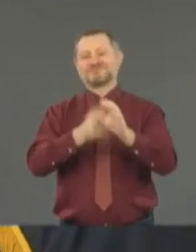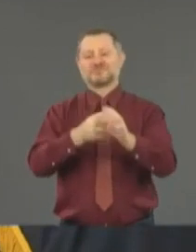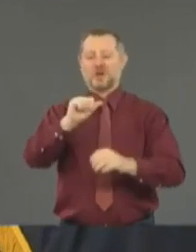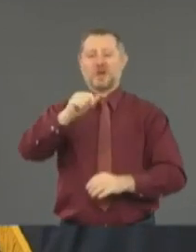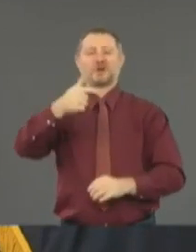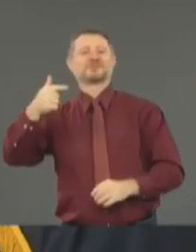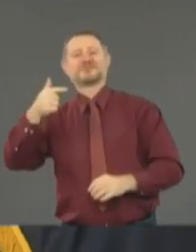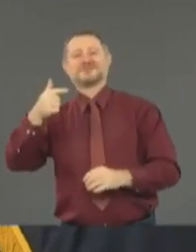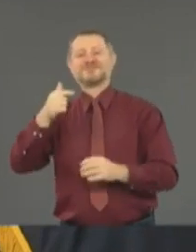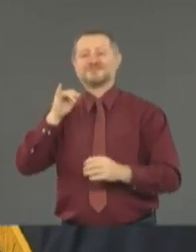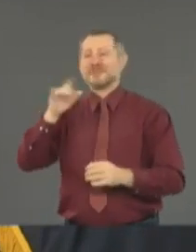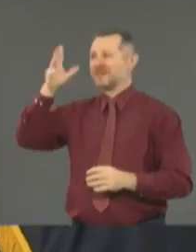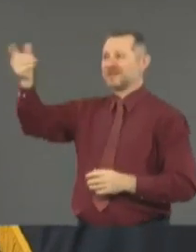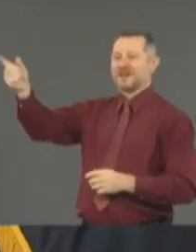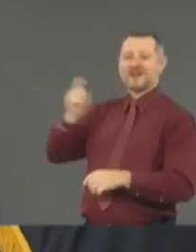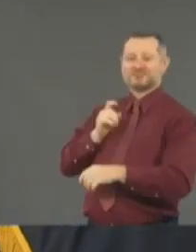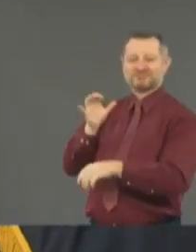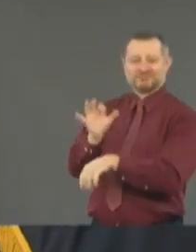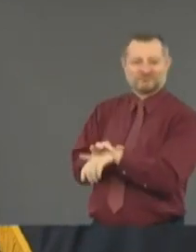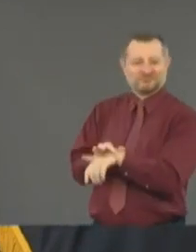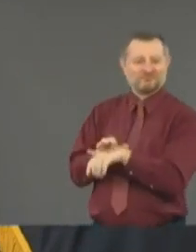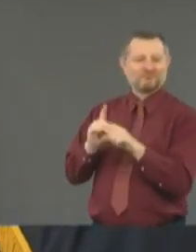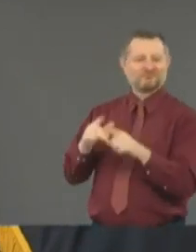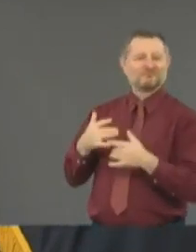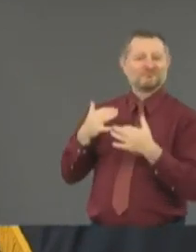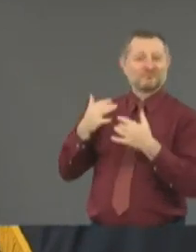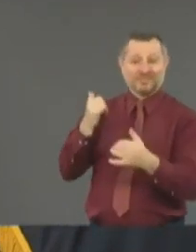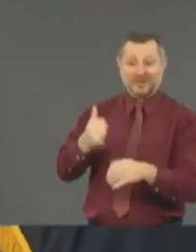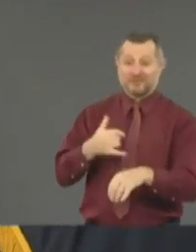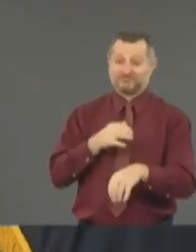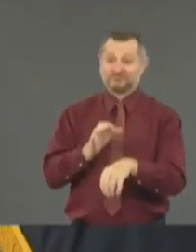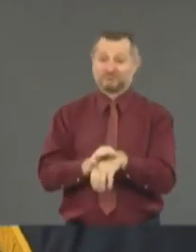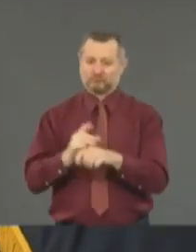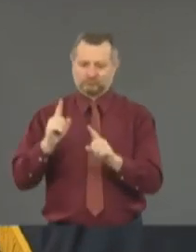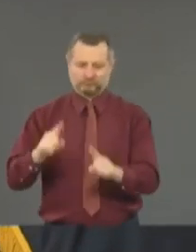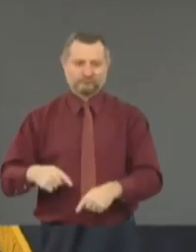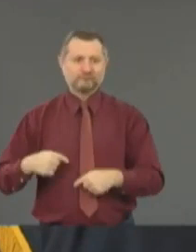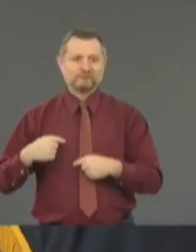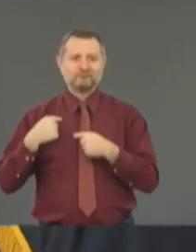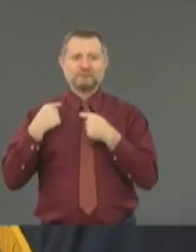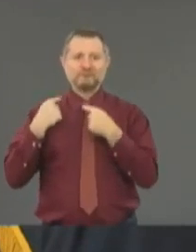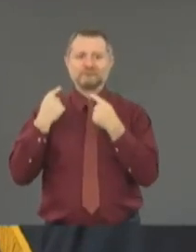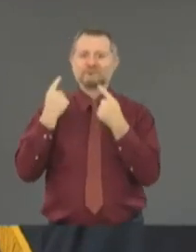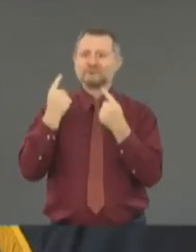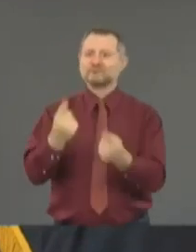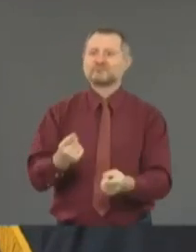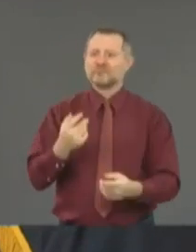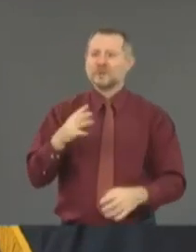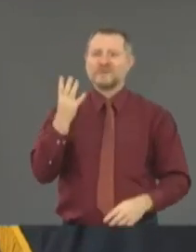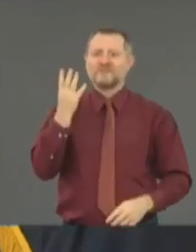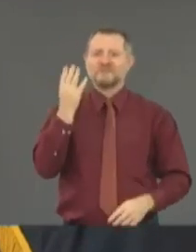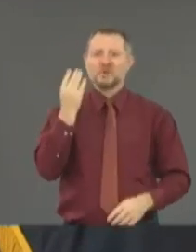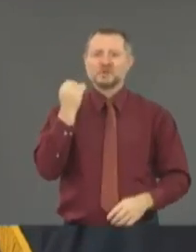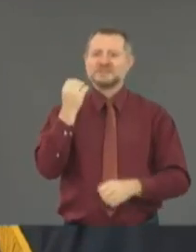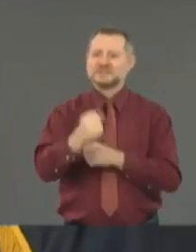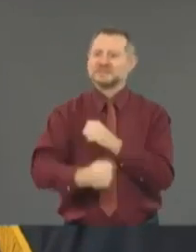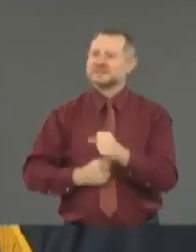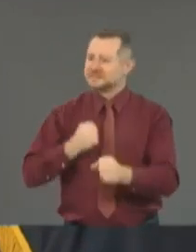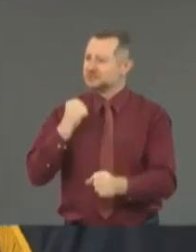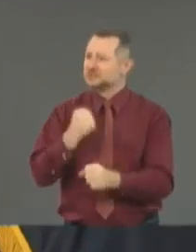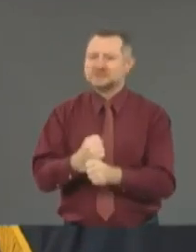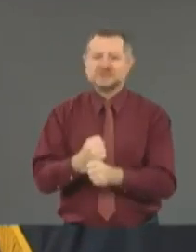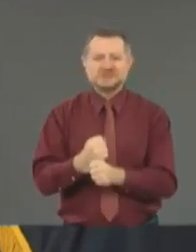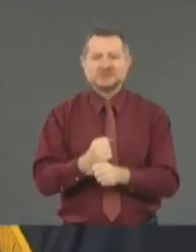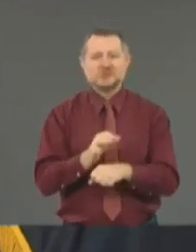So I've had it for about 14 years. But it means